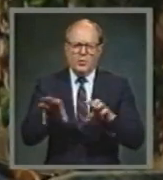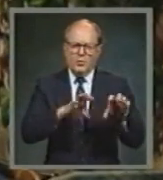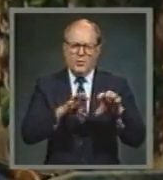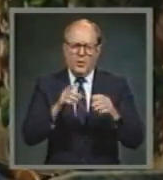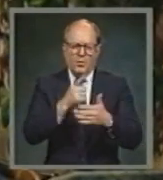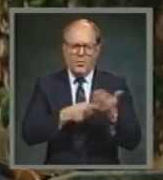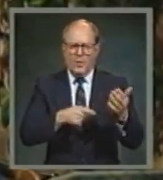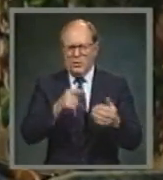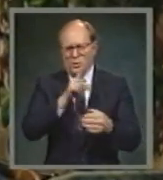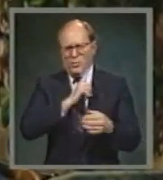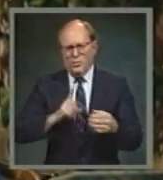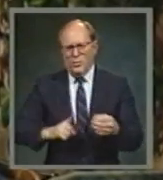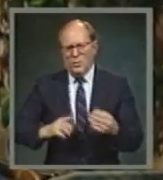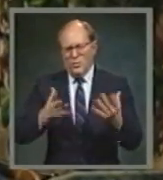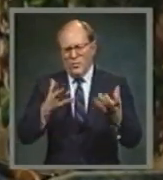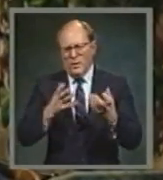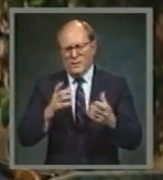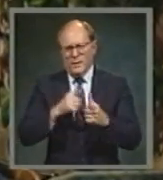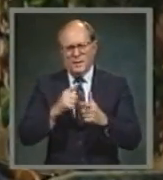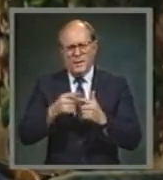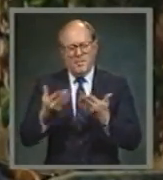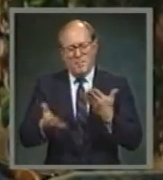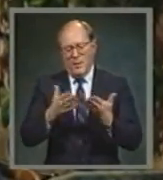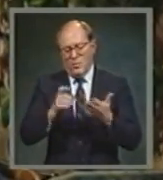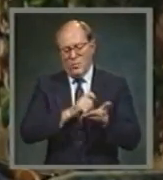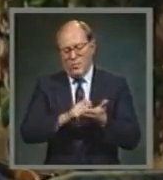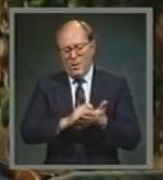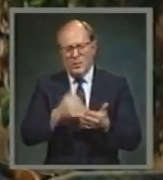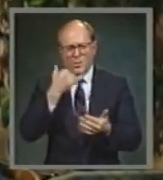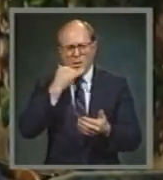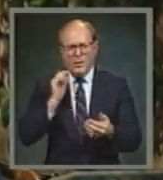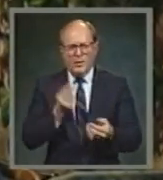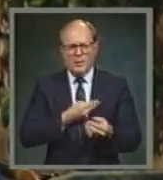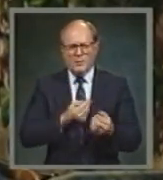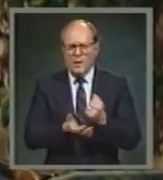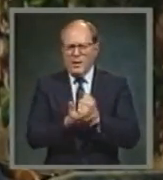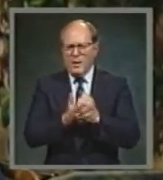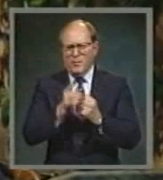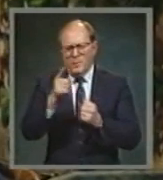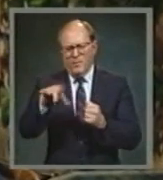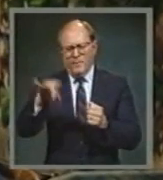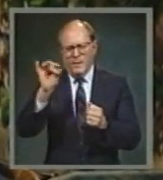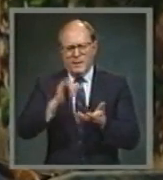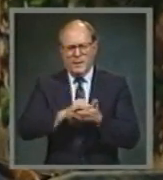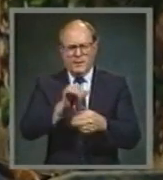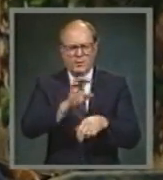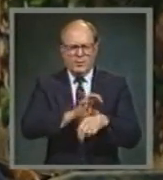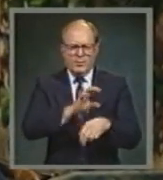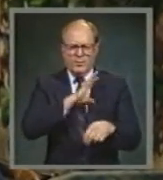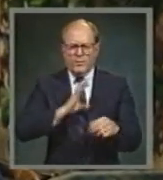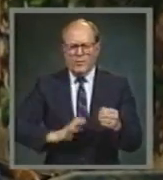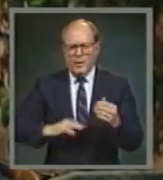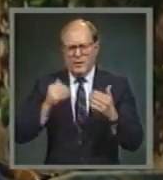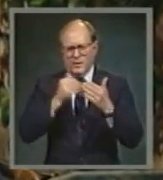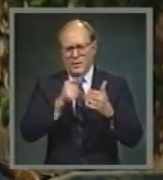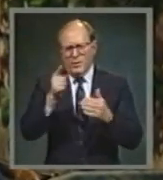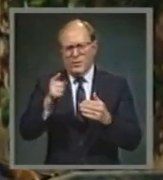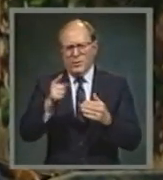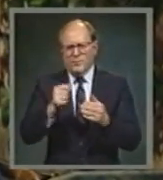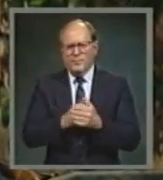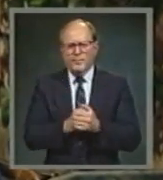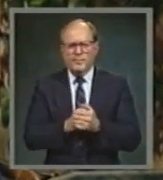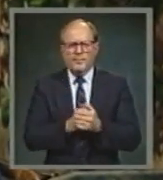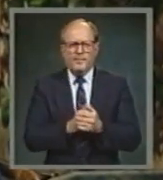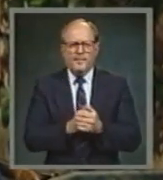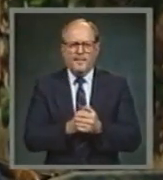Lord, then you may want to write us or call us and we'll help you find that congregation if we possibly can at all if there's one